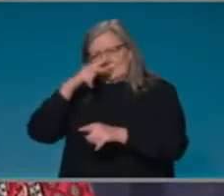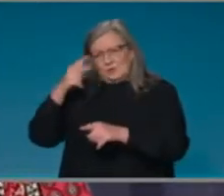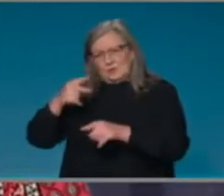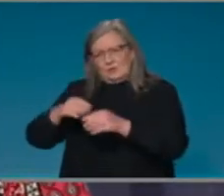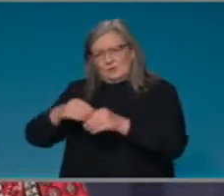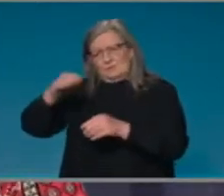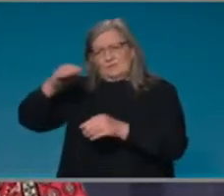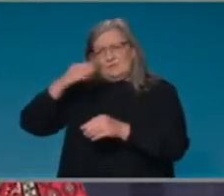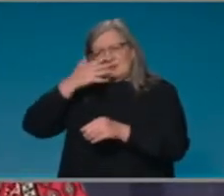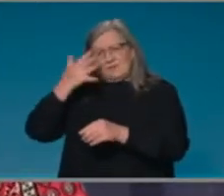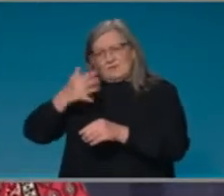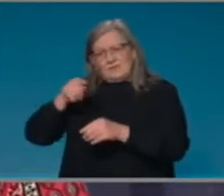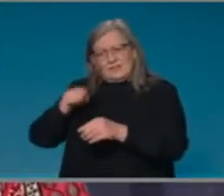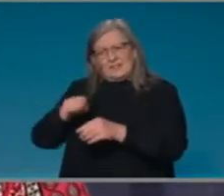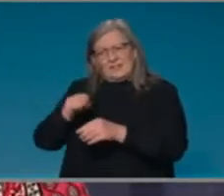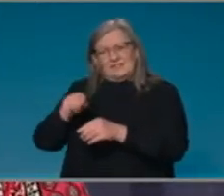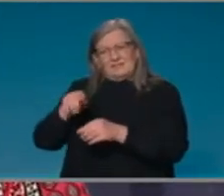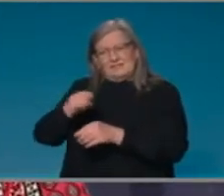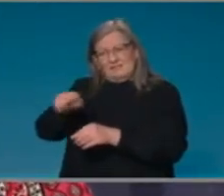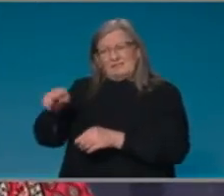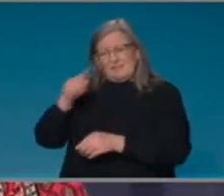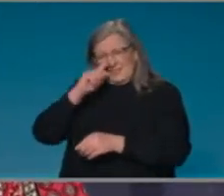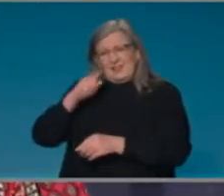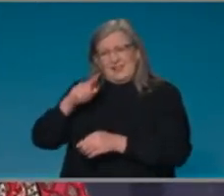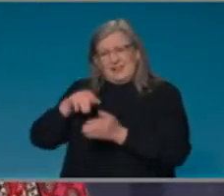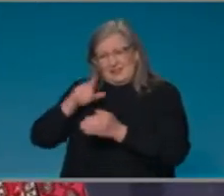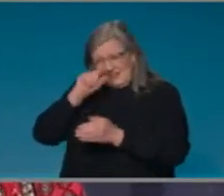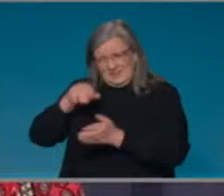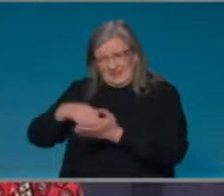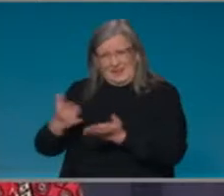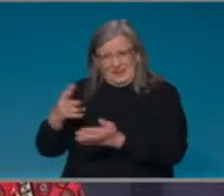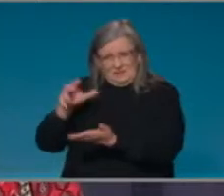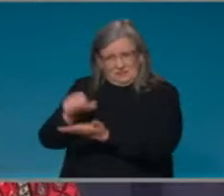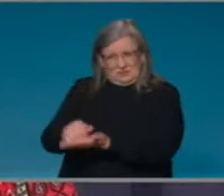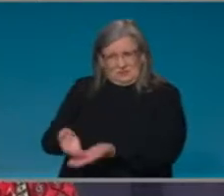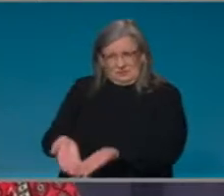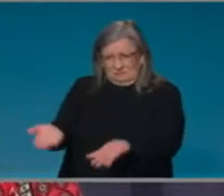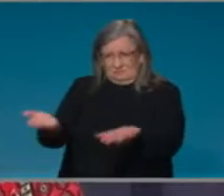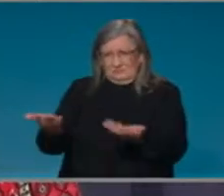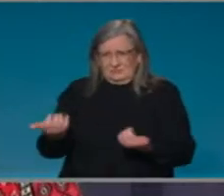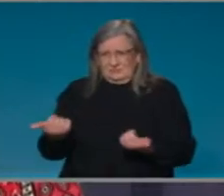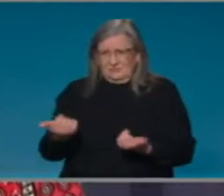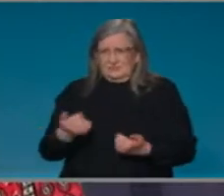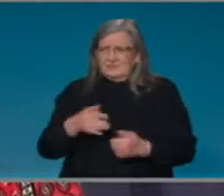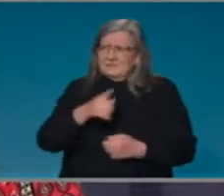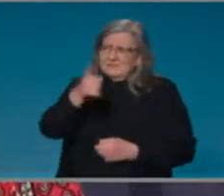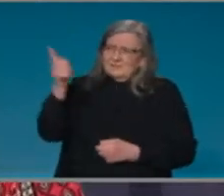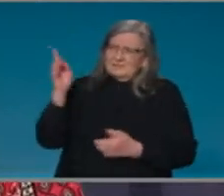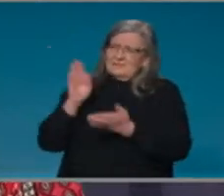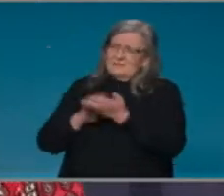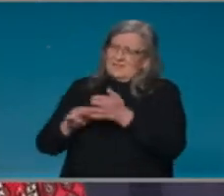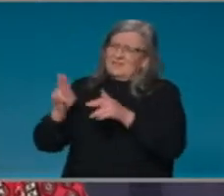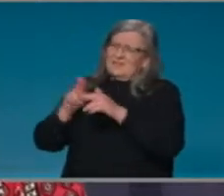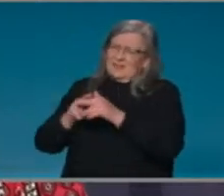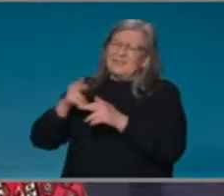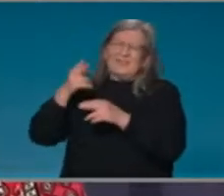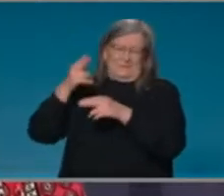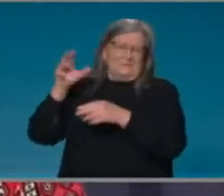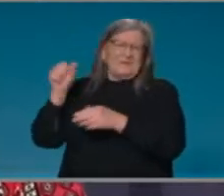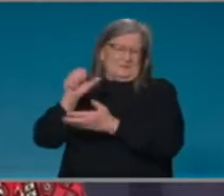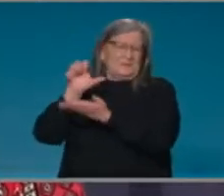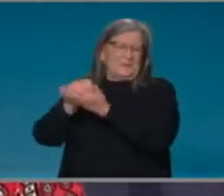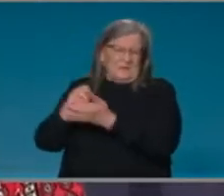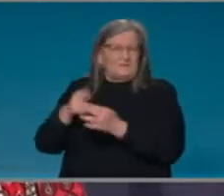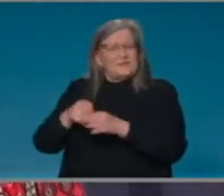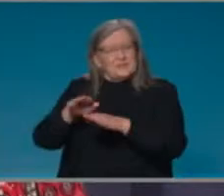say, eligible to book. It is, of course, the parents who need to make that booking on behalf of the children. And we encourage